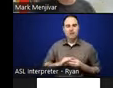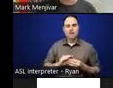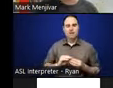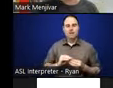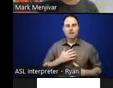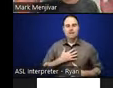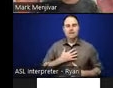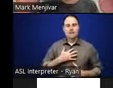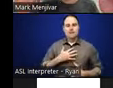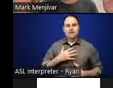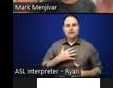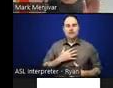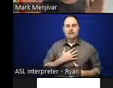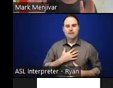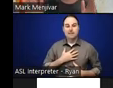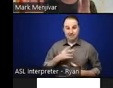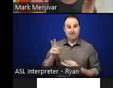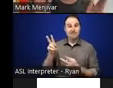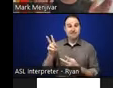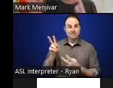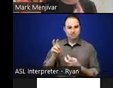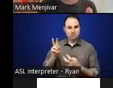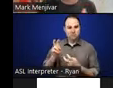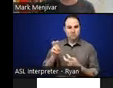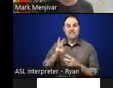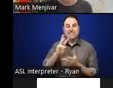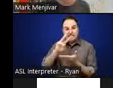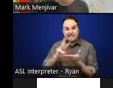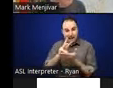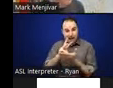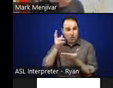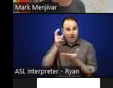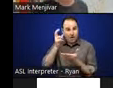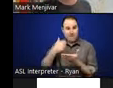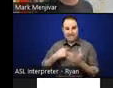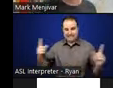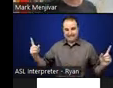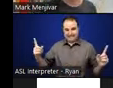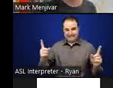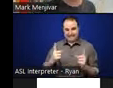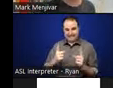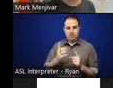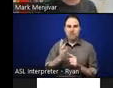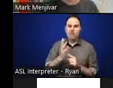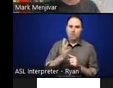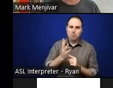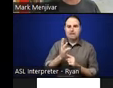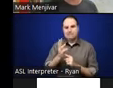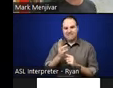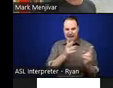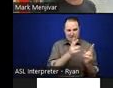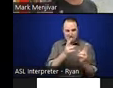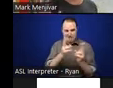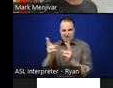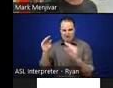them as we took six hours of audio and brought it down to a four to six minute piece. And so I really am grateful for that time. But also,